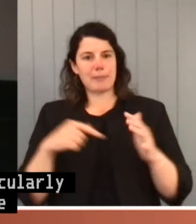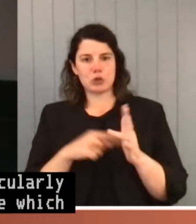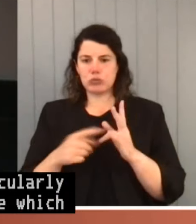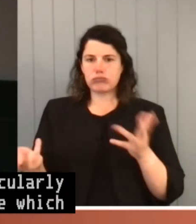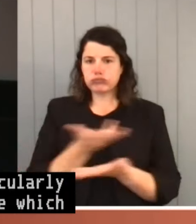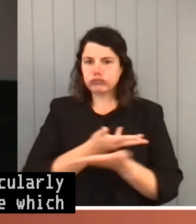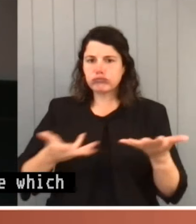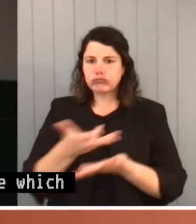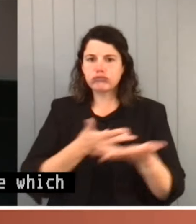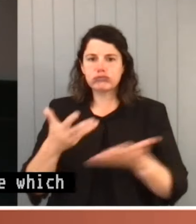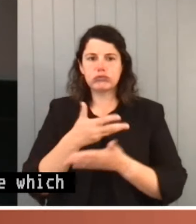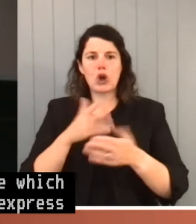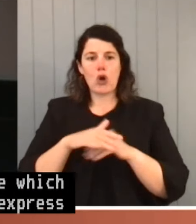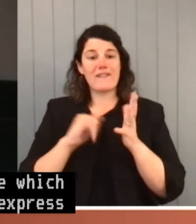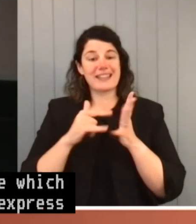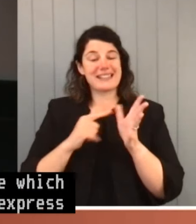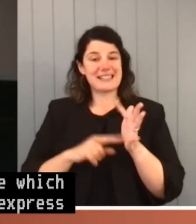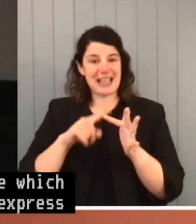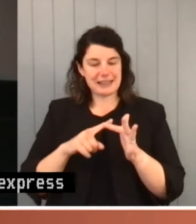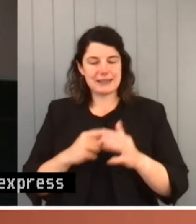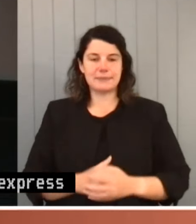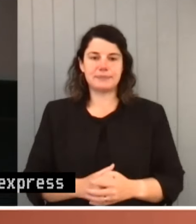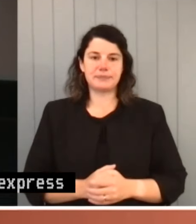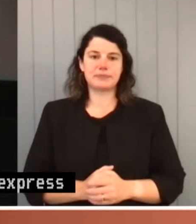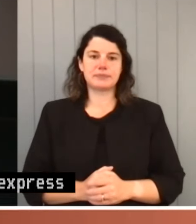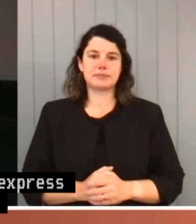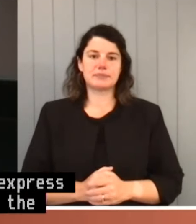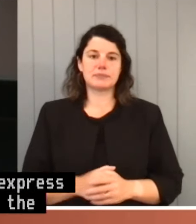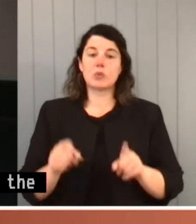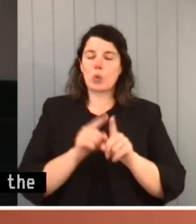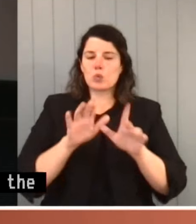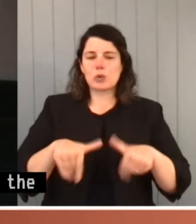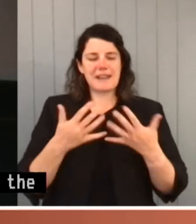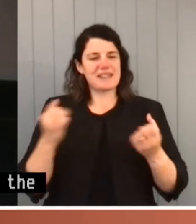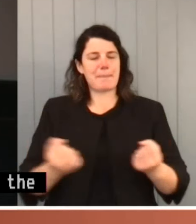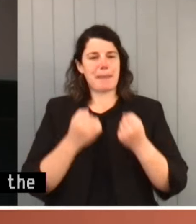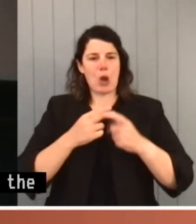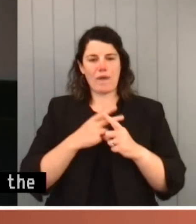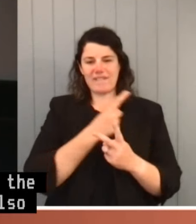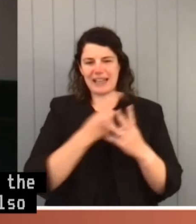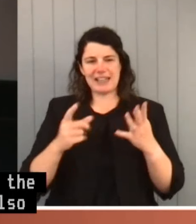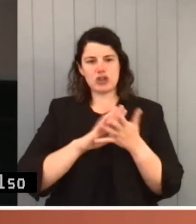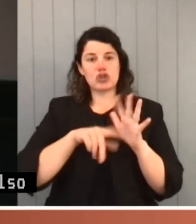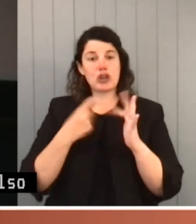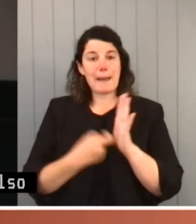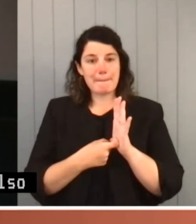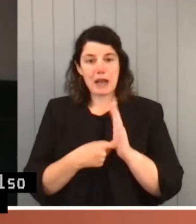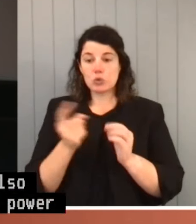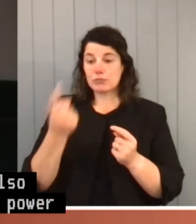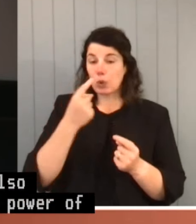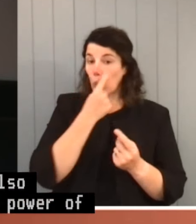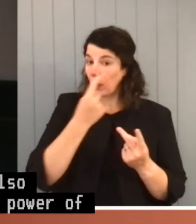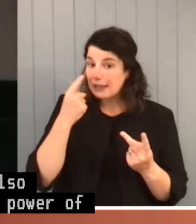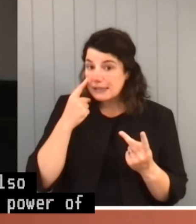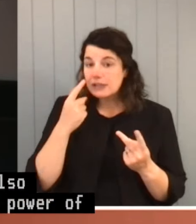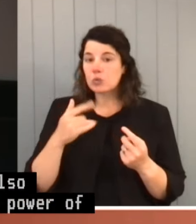affairs of the State. It also provides the source of the power of each Chamber of the Parliament to summon witnesses or require the